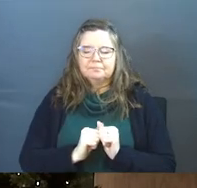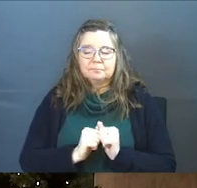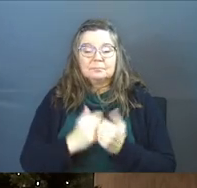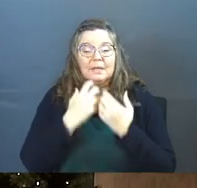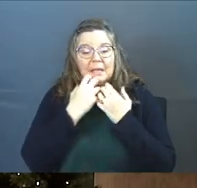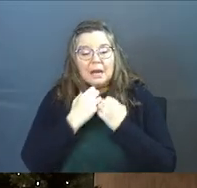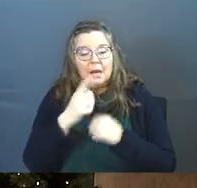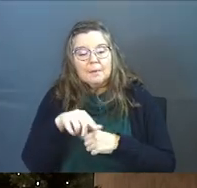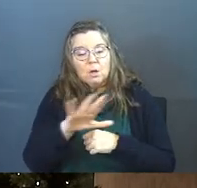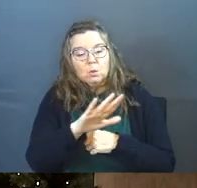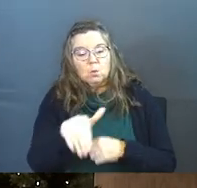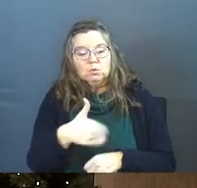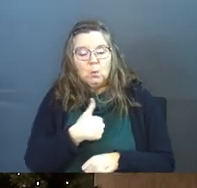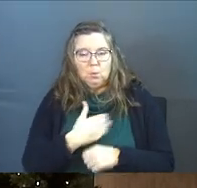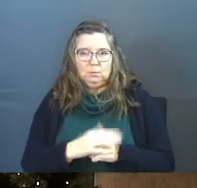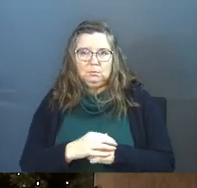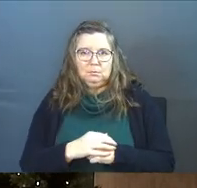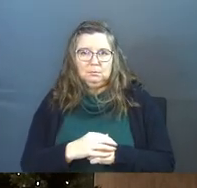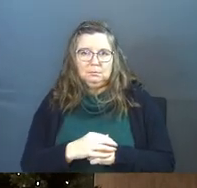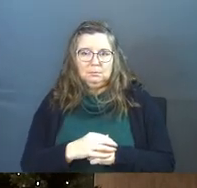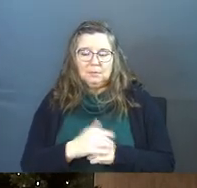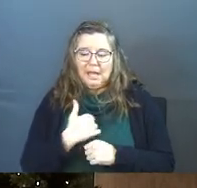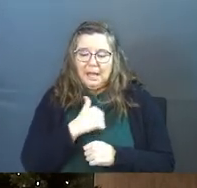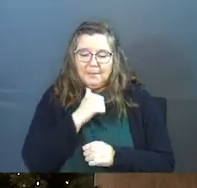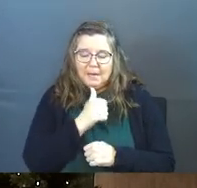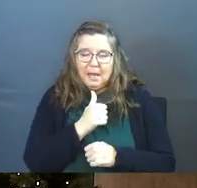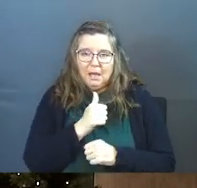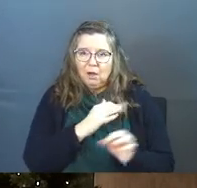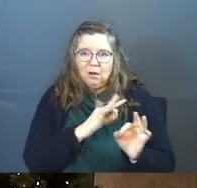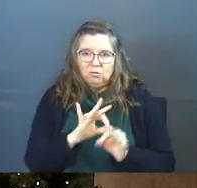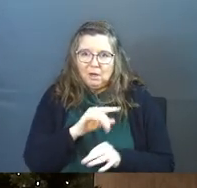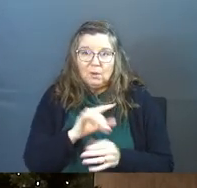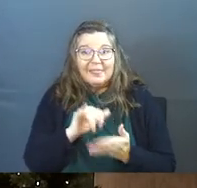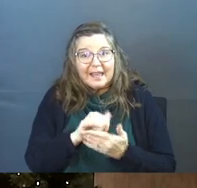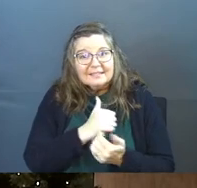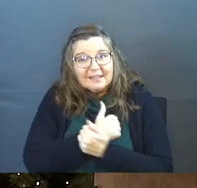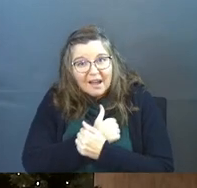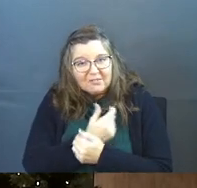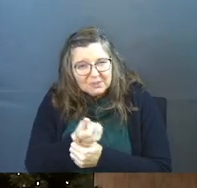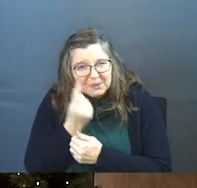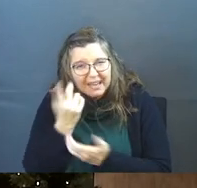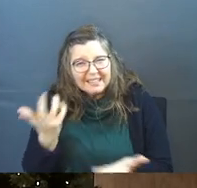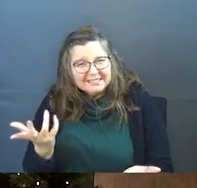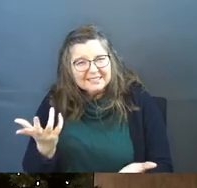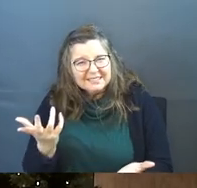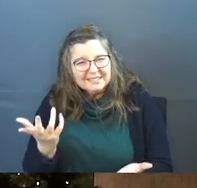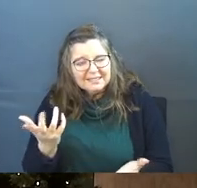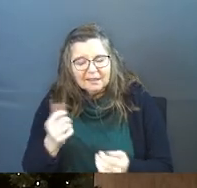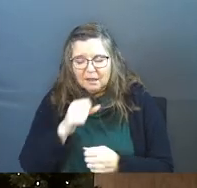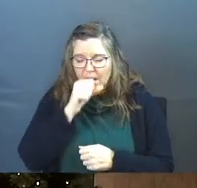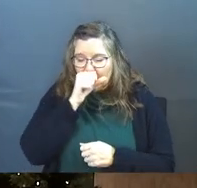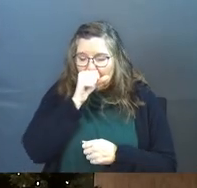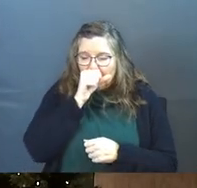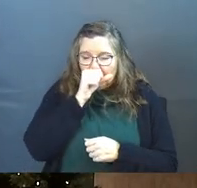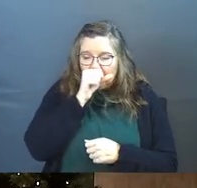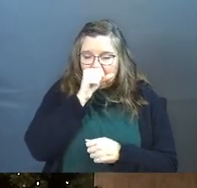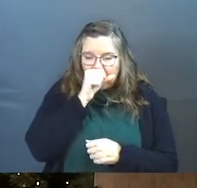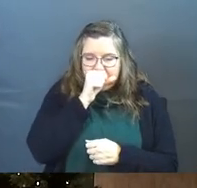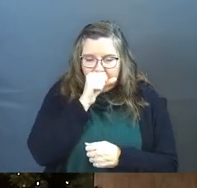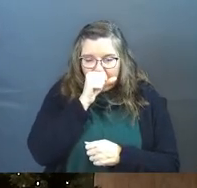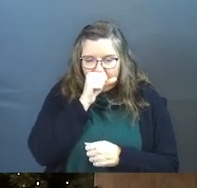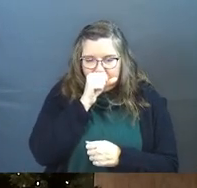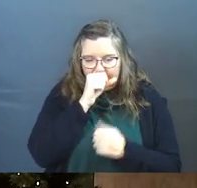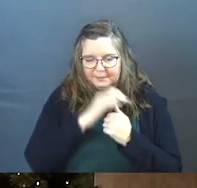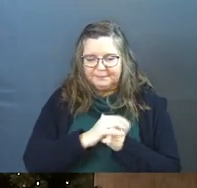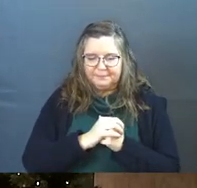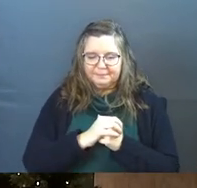care too much about your soul. I'm not going to distract you. That's love. Do you get it? Okay. Let's, let's keep reading the